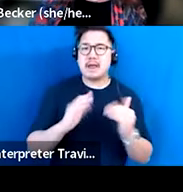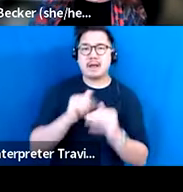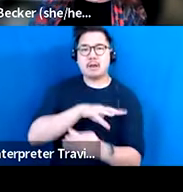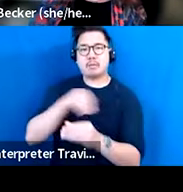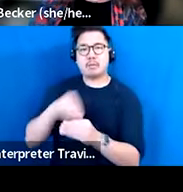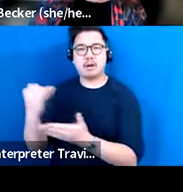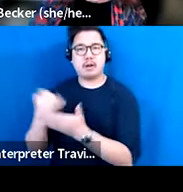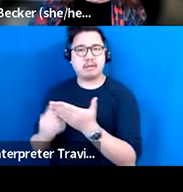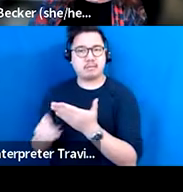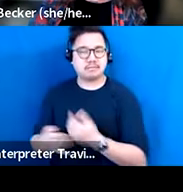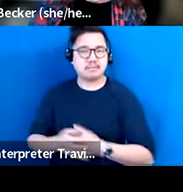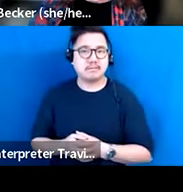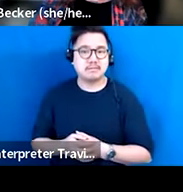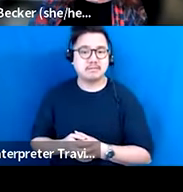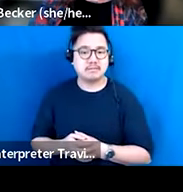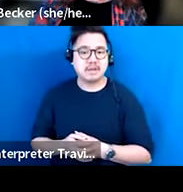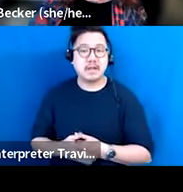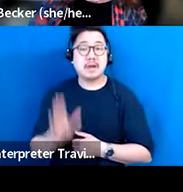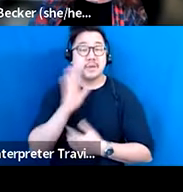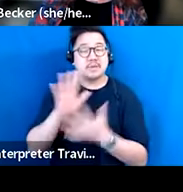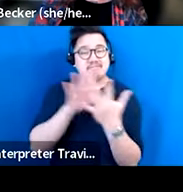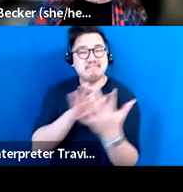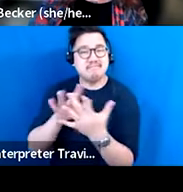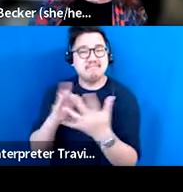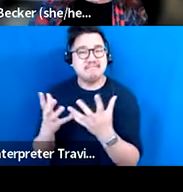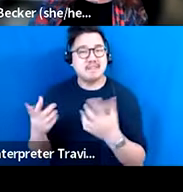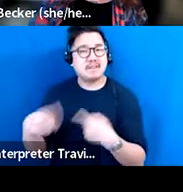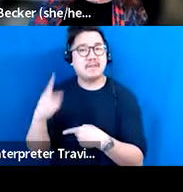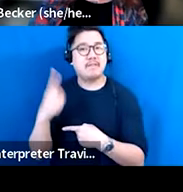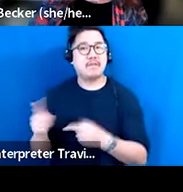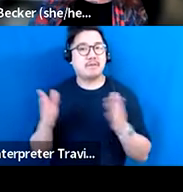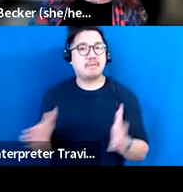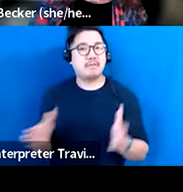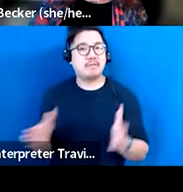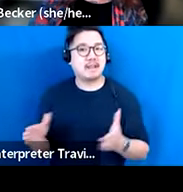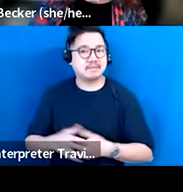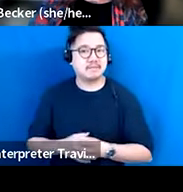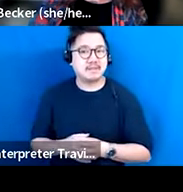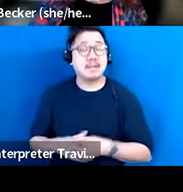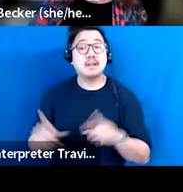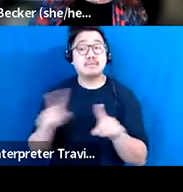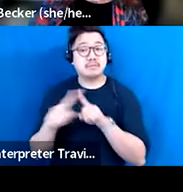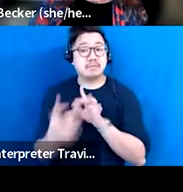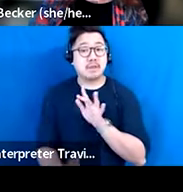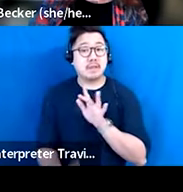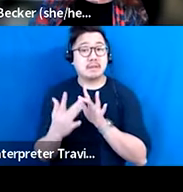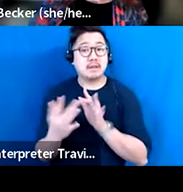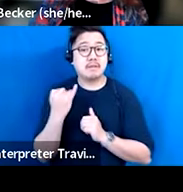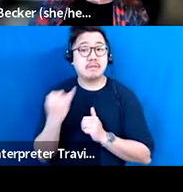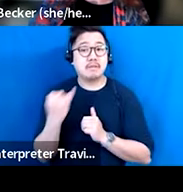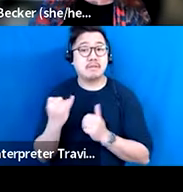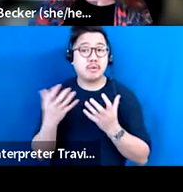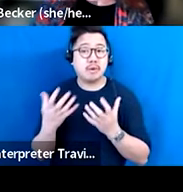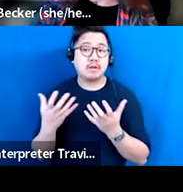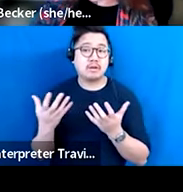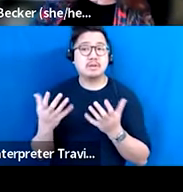So I will be reaching out to many of you for this planning effort, but please do contact me if you want to stay more in